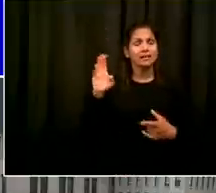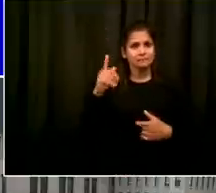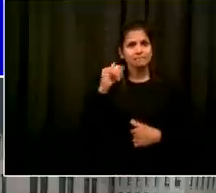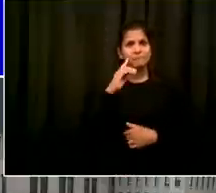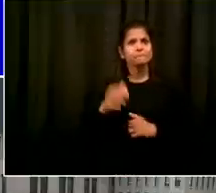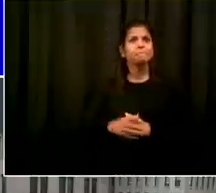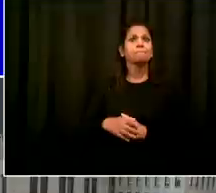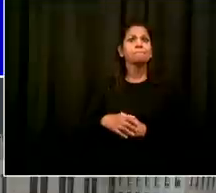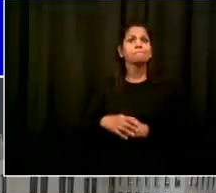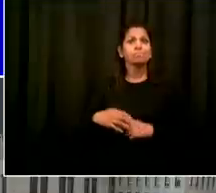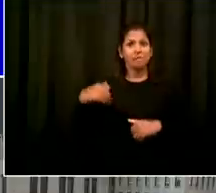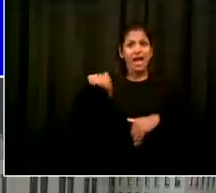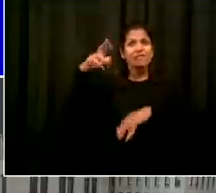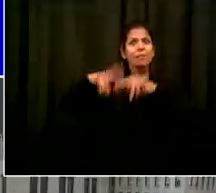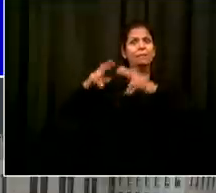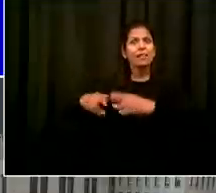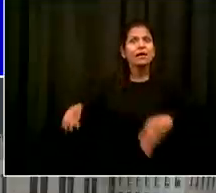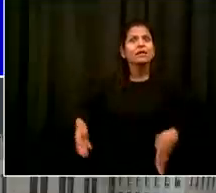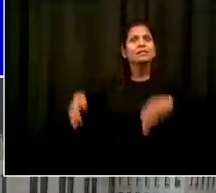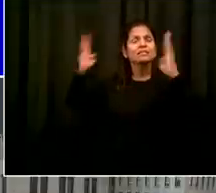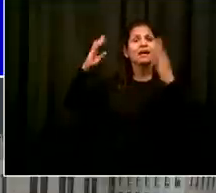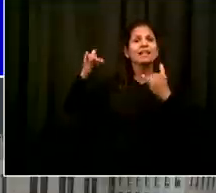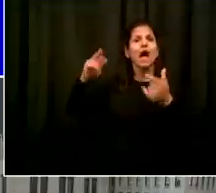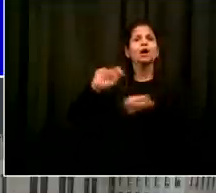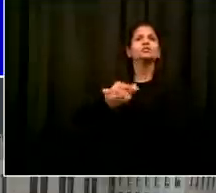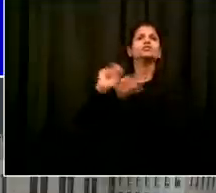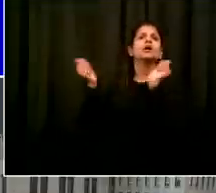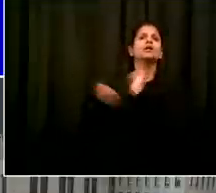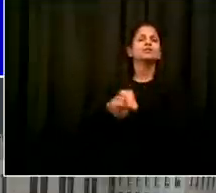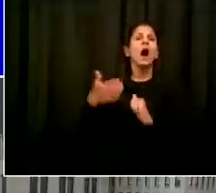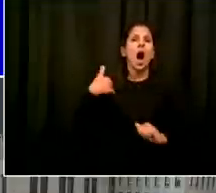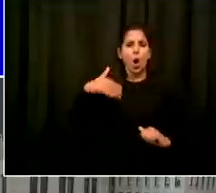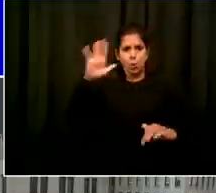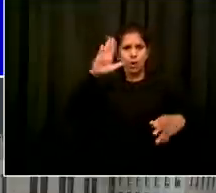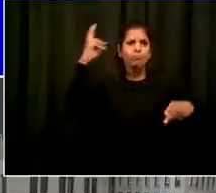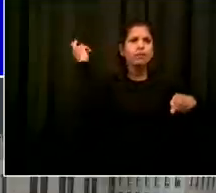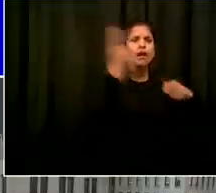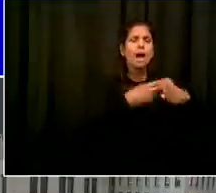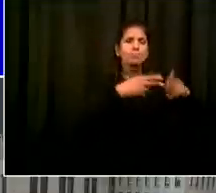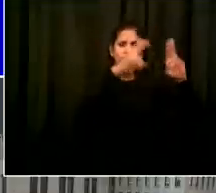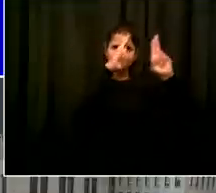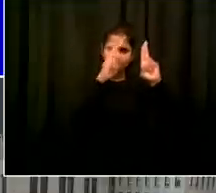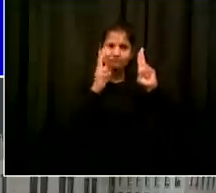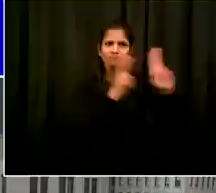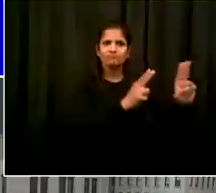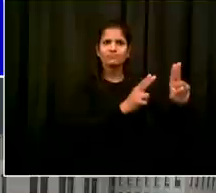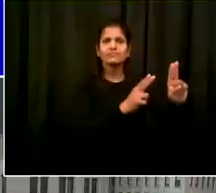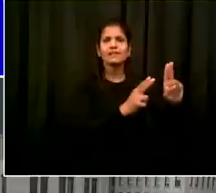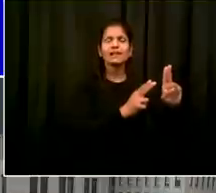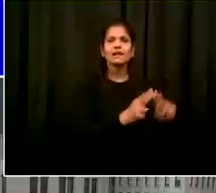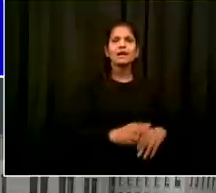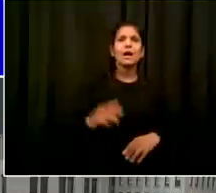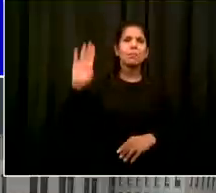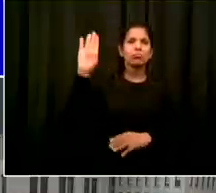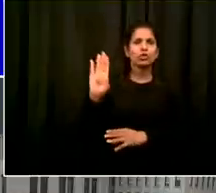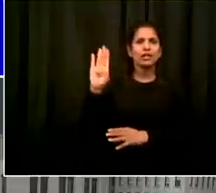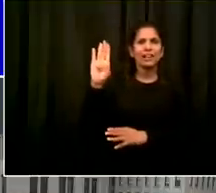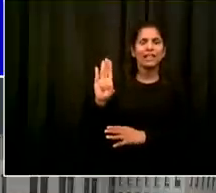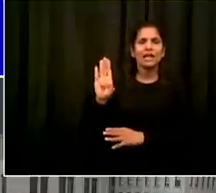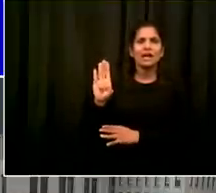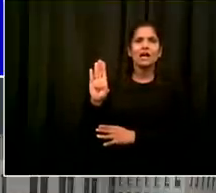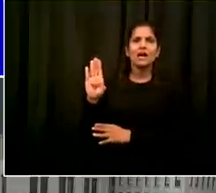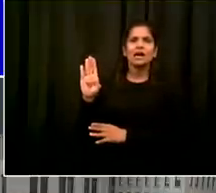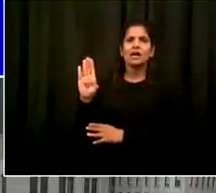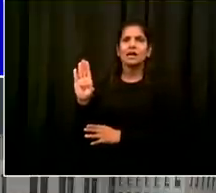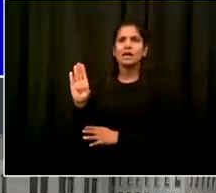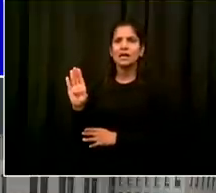Bader Ginsburg and what an extraordinary opportunity to say to the people of Brooklyn here's one of your